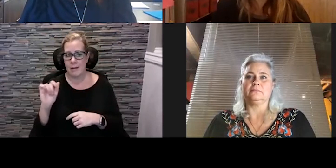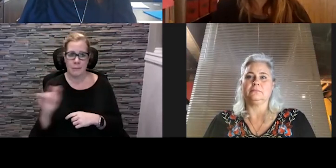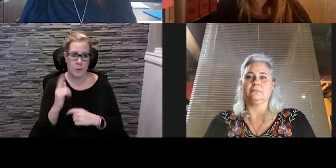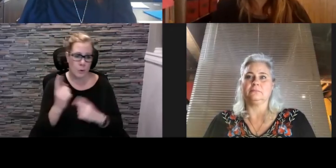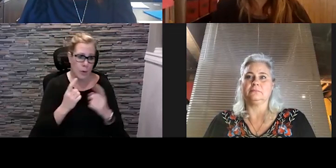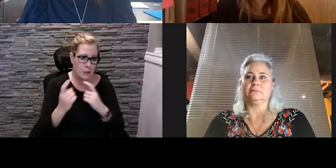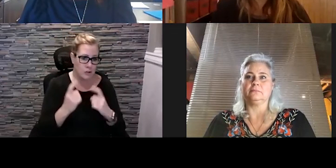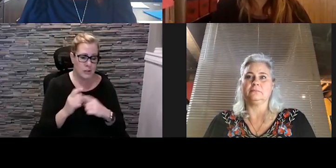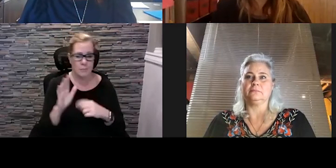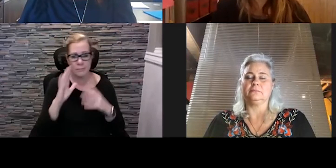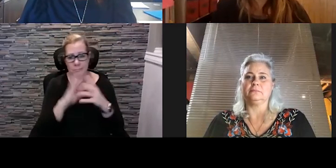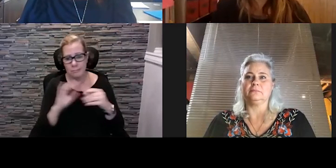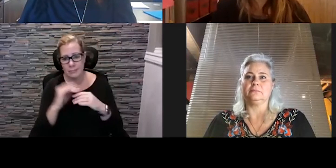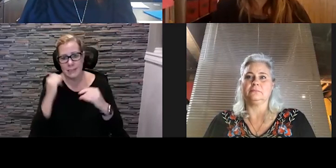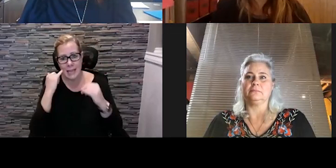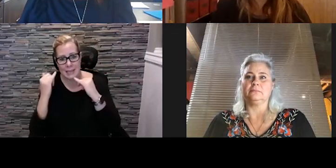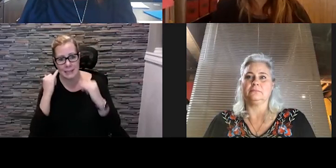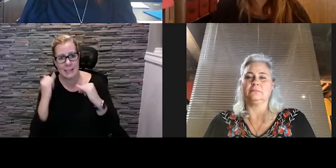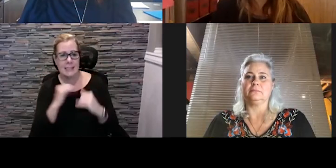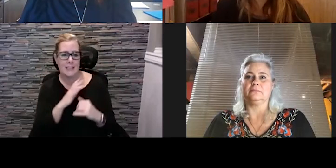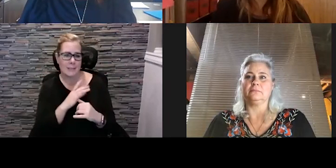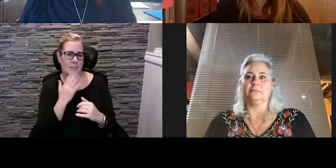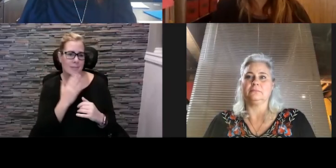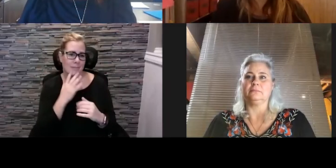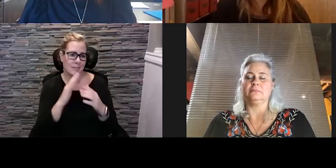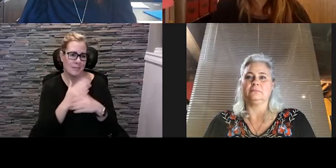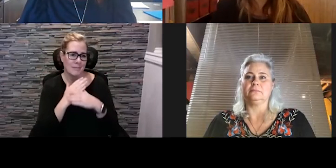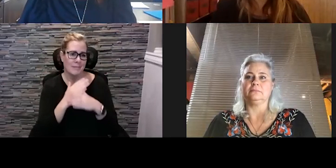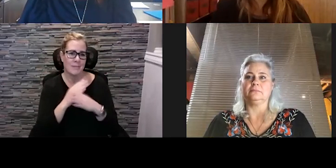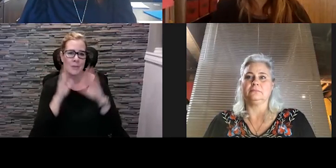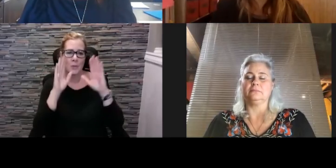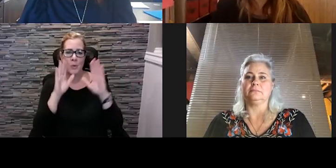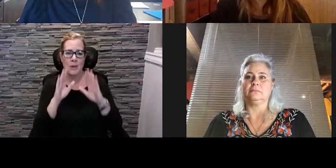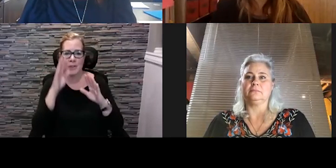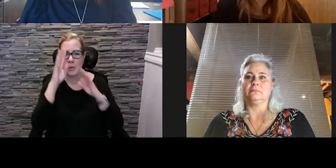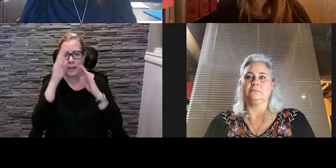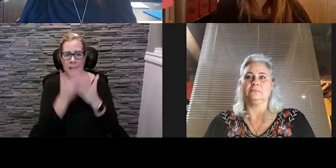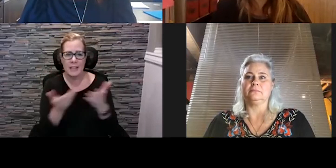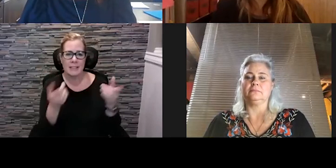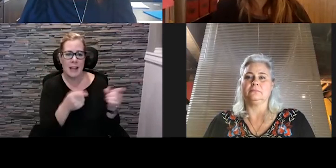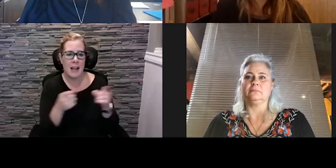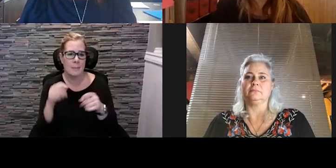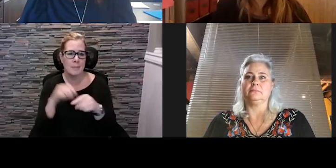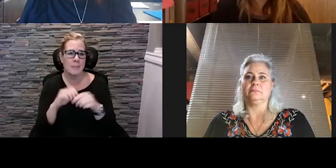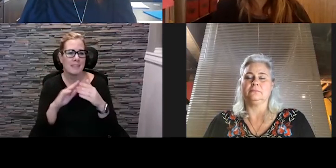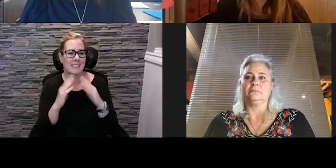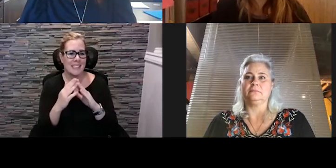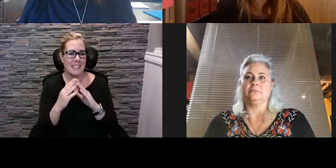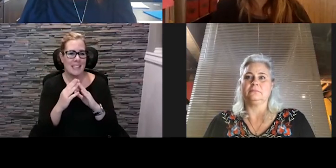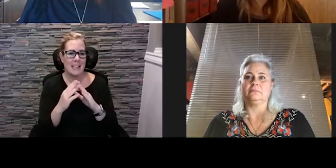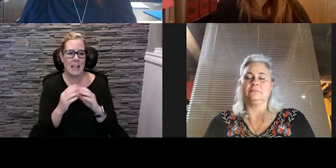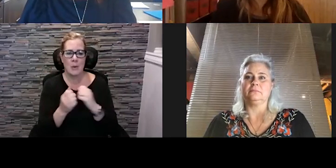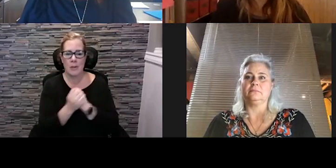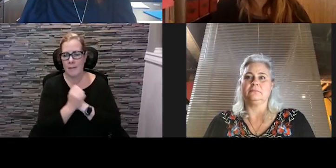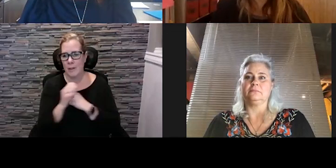thanks for sharing your stories your ideas there's a lot of wonderful creative things going on in the city and um we're happy to have this opportunity to chat about them